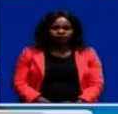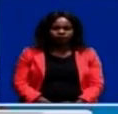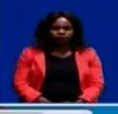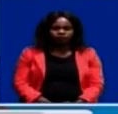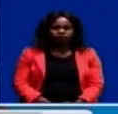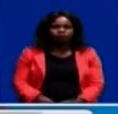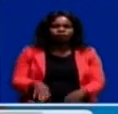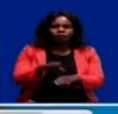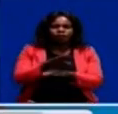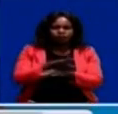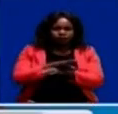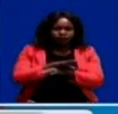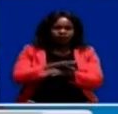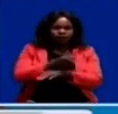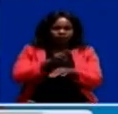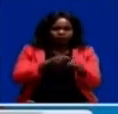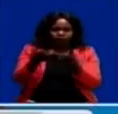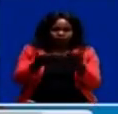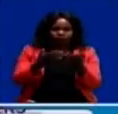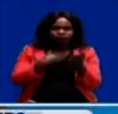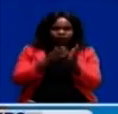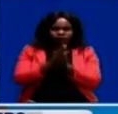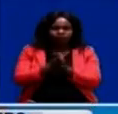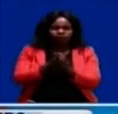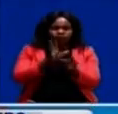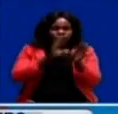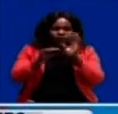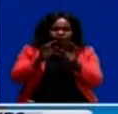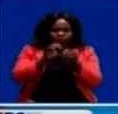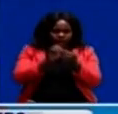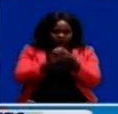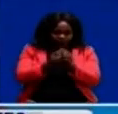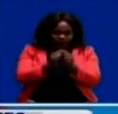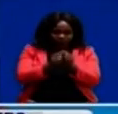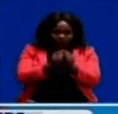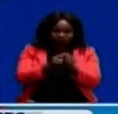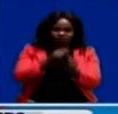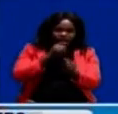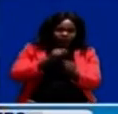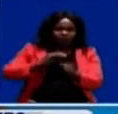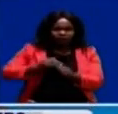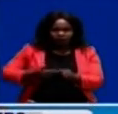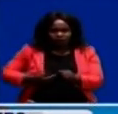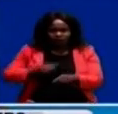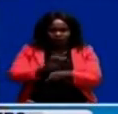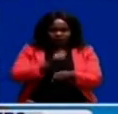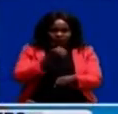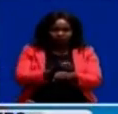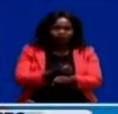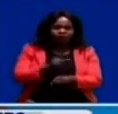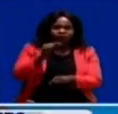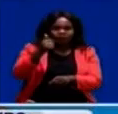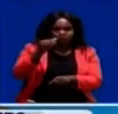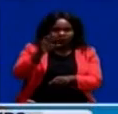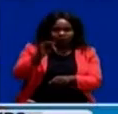Now, the Zambian National Service, ZNS, has urged its sportsmen and women to work hard in 2019 and beat the records